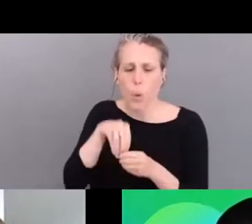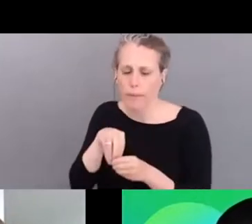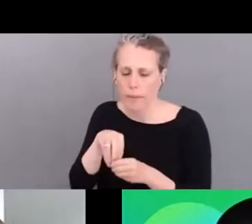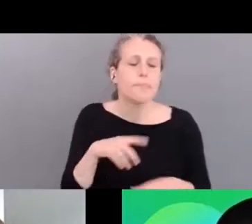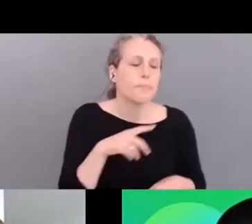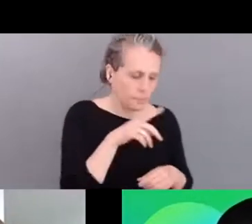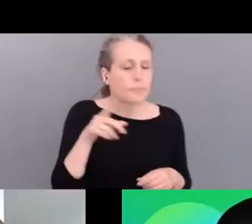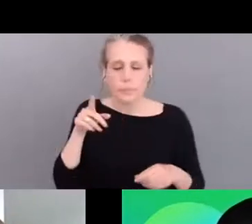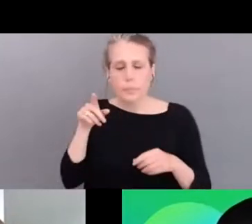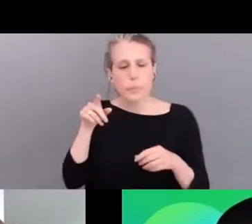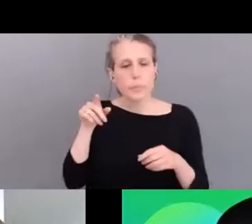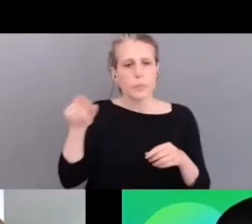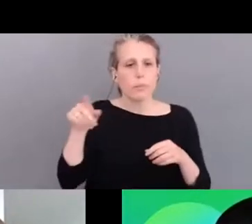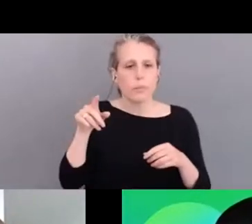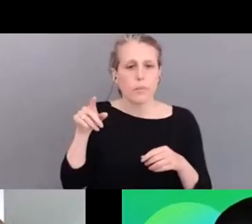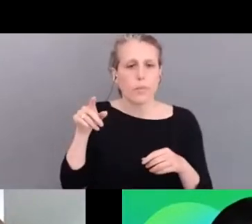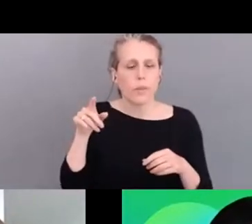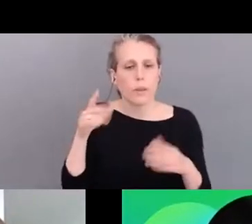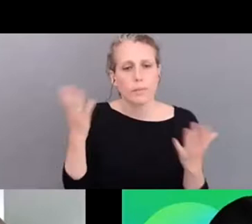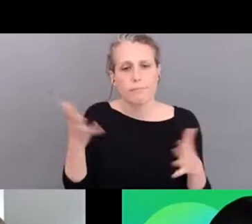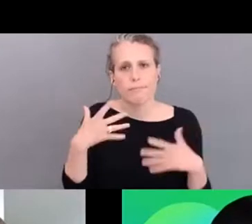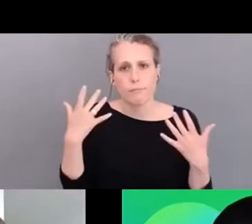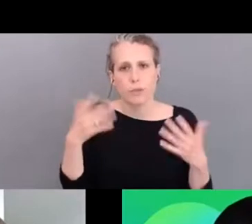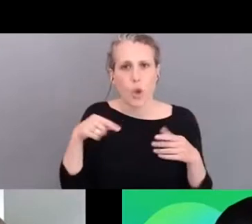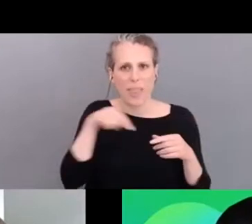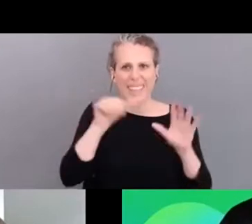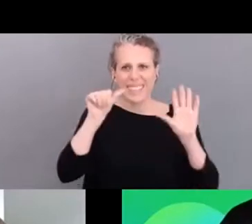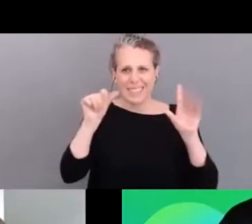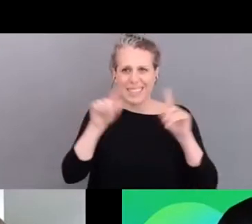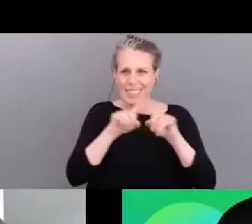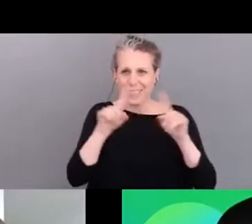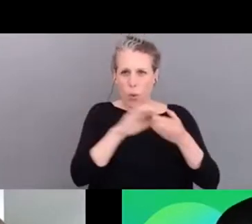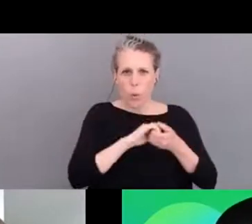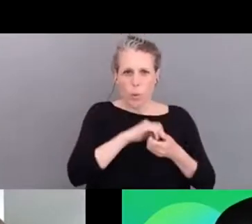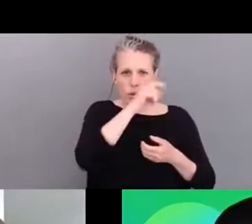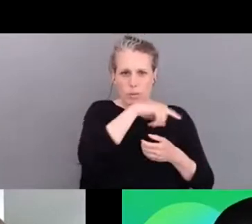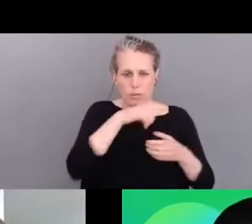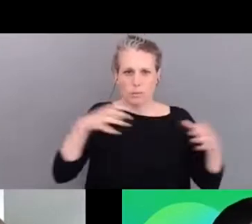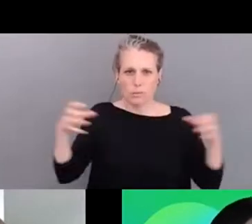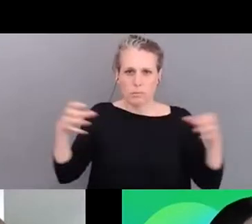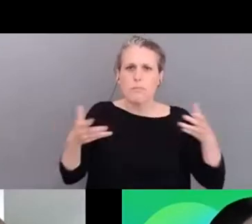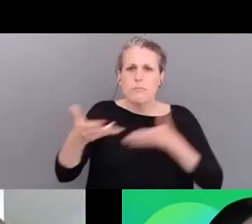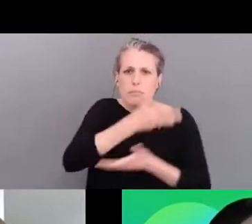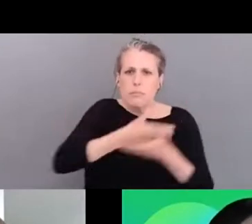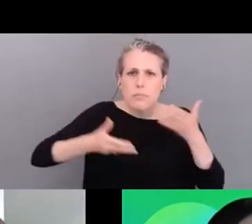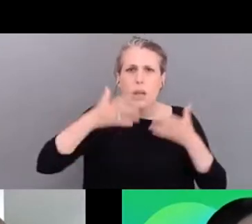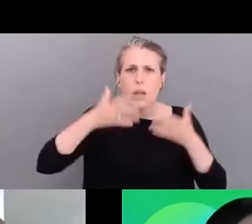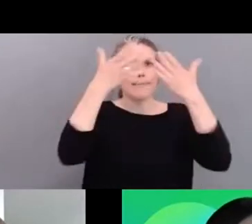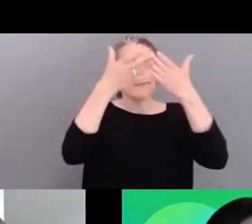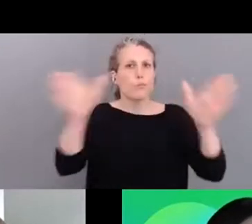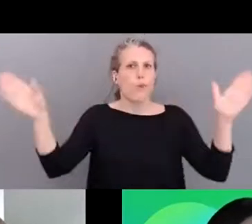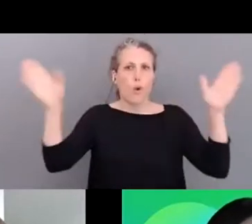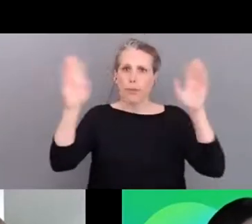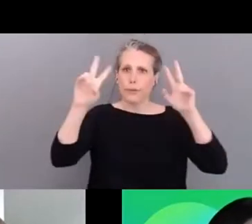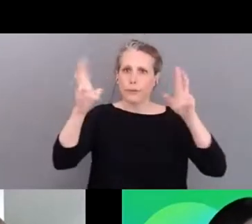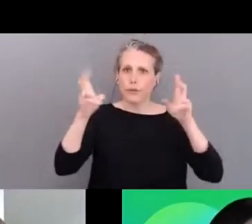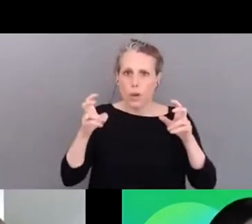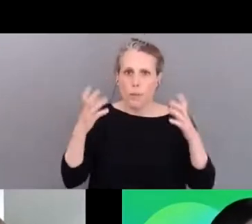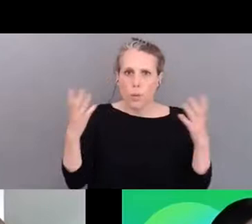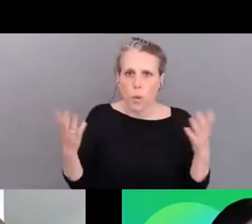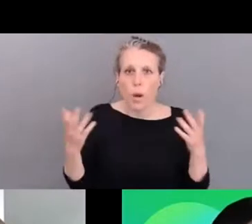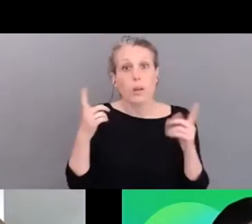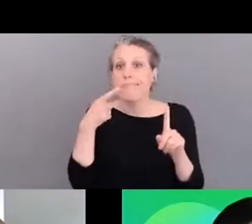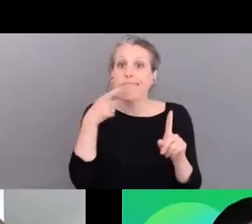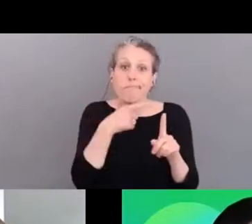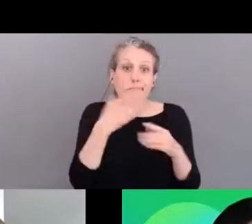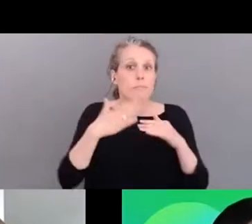of uh broader uh um issues in terms of uh um increasing the awareness about